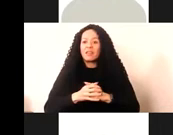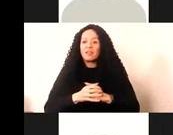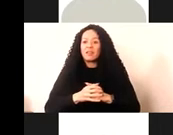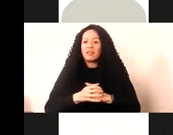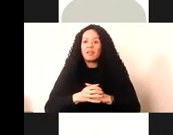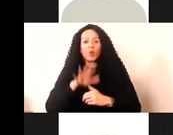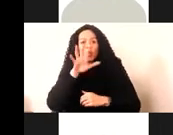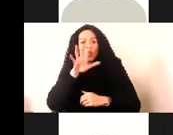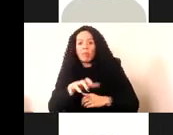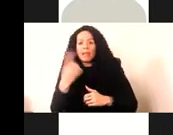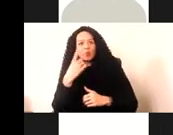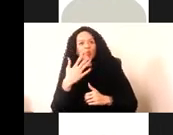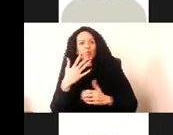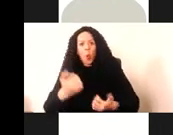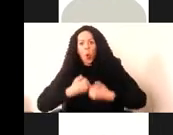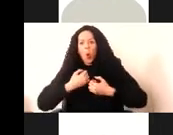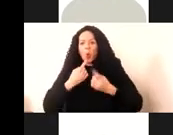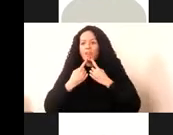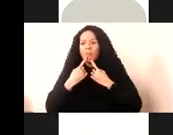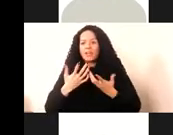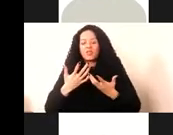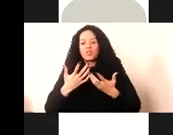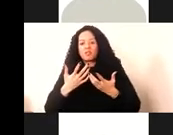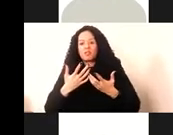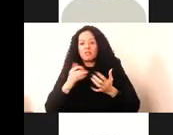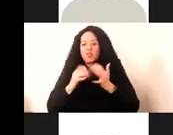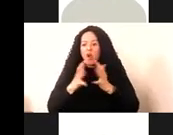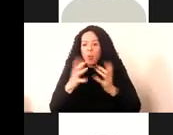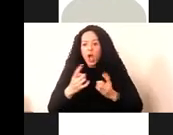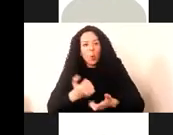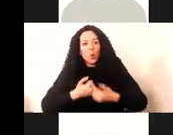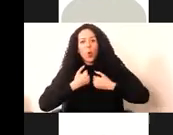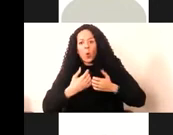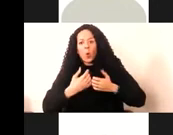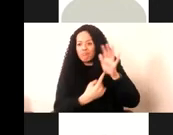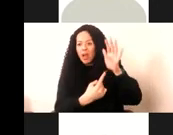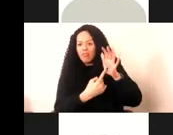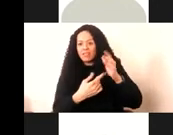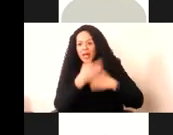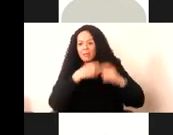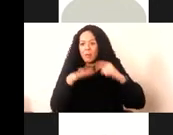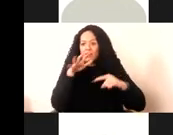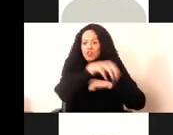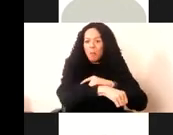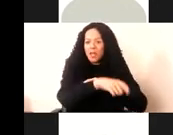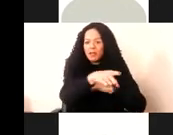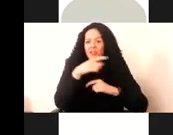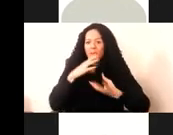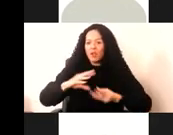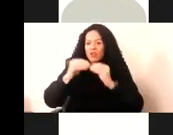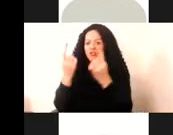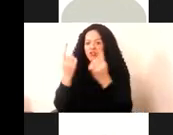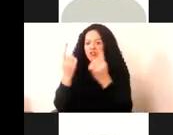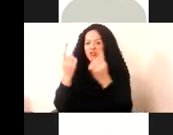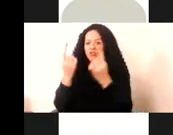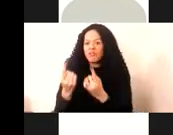information, software systems becomes even more kind of dominant in the creation of these objects. We may